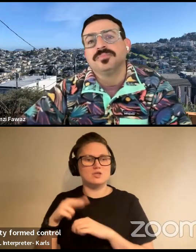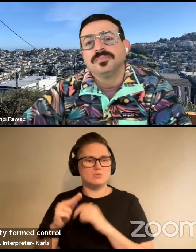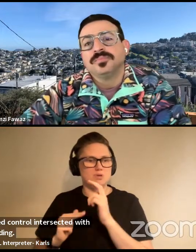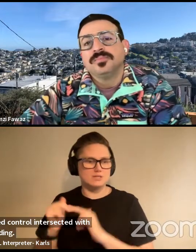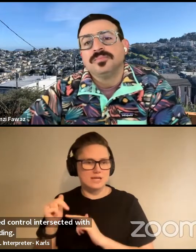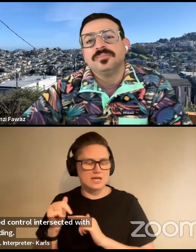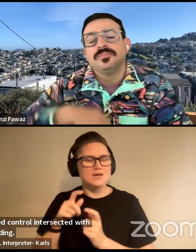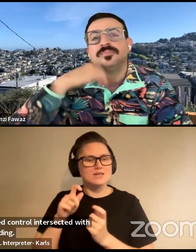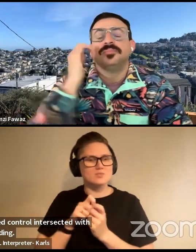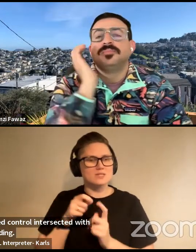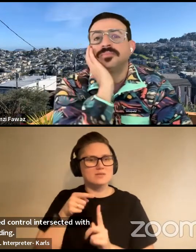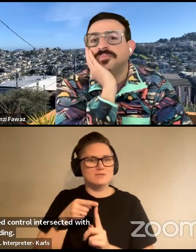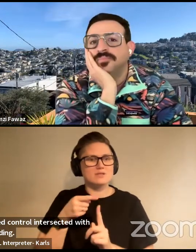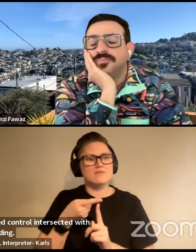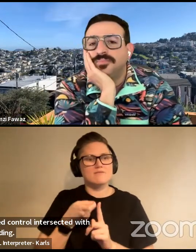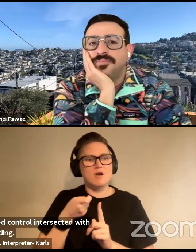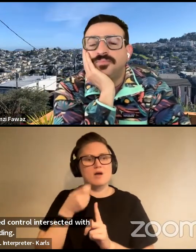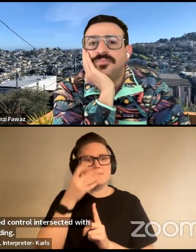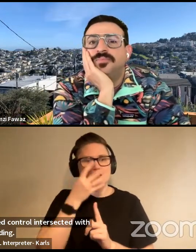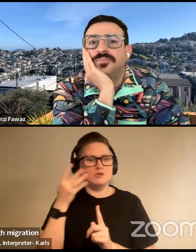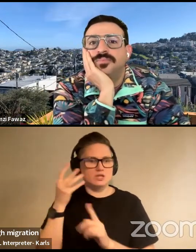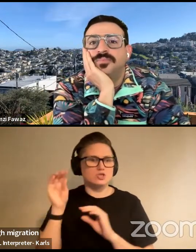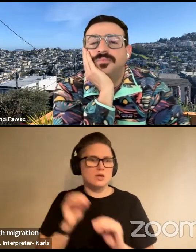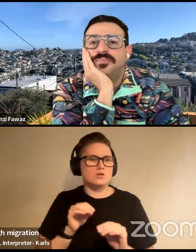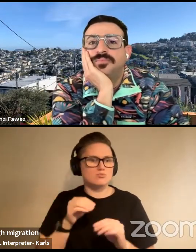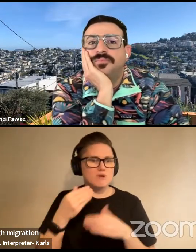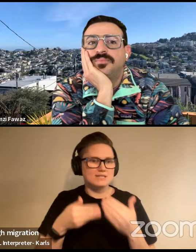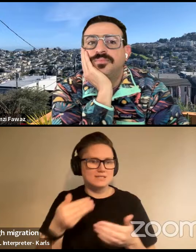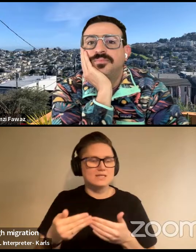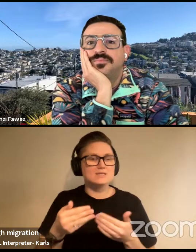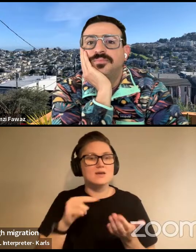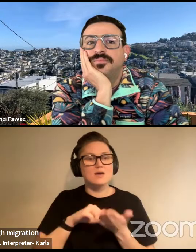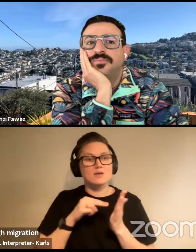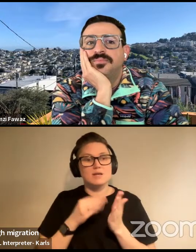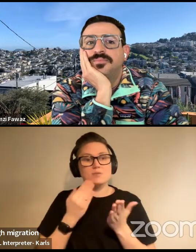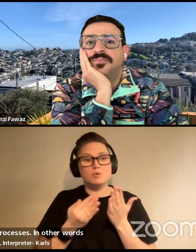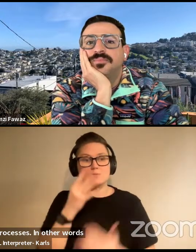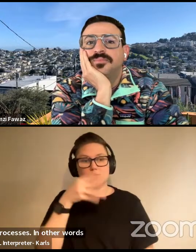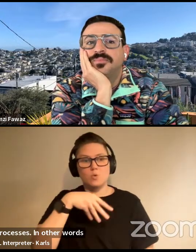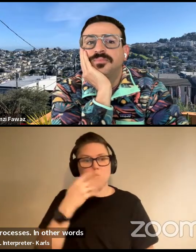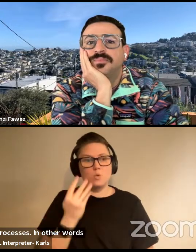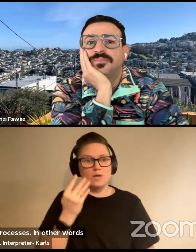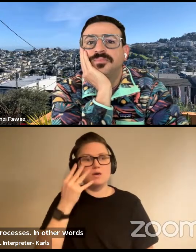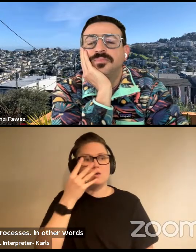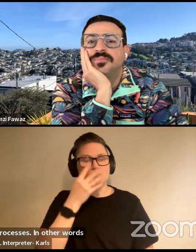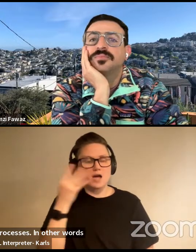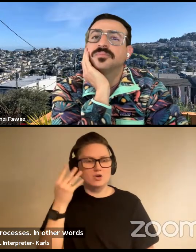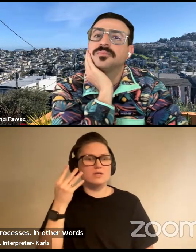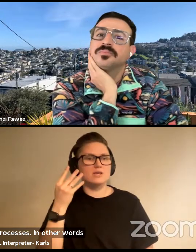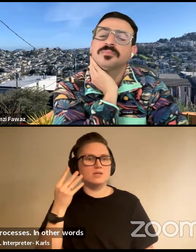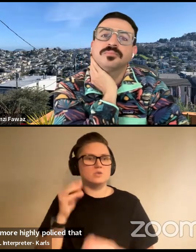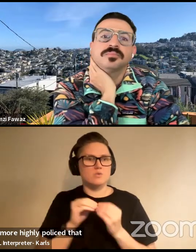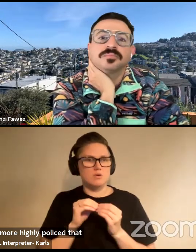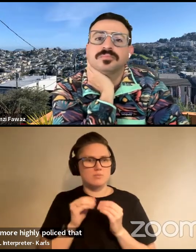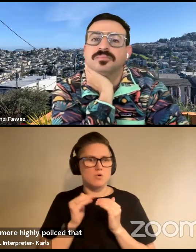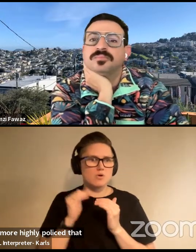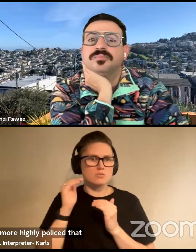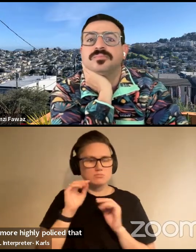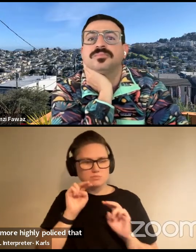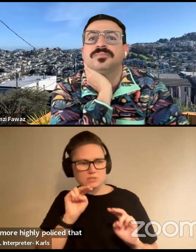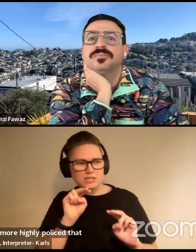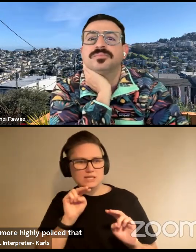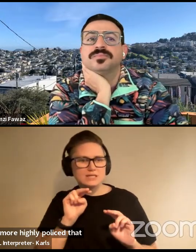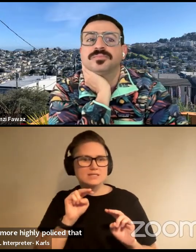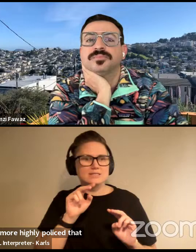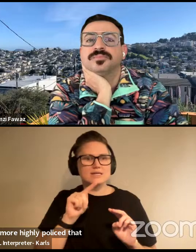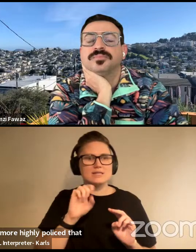specifically through migration processes? In other words, perhaps queer migrants being more highly policed at TSA or other agencies due